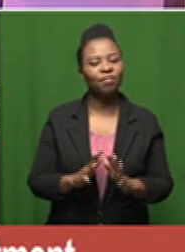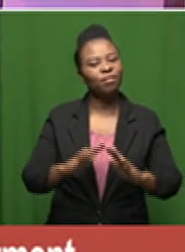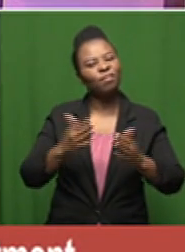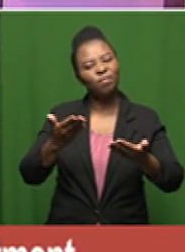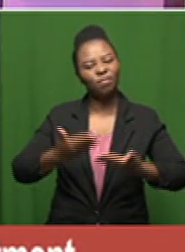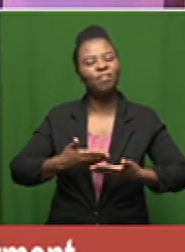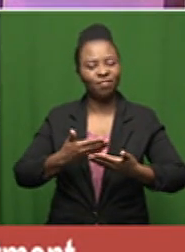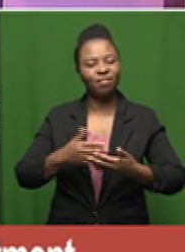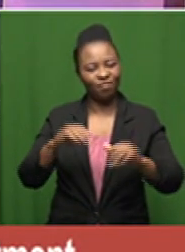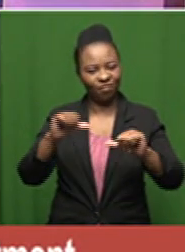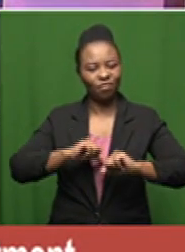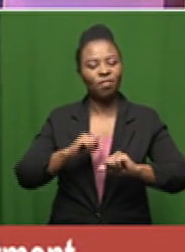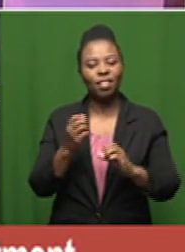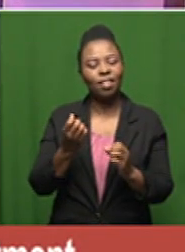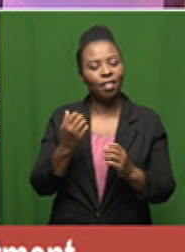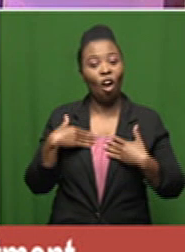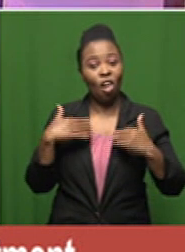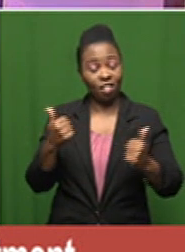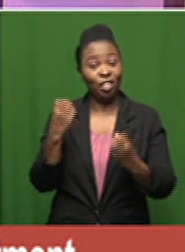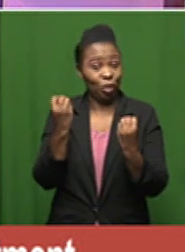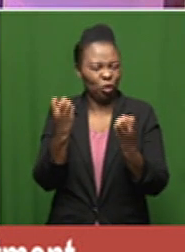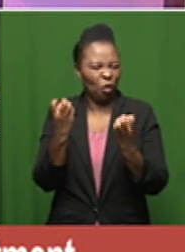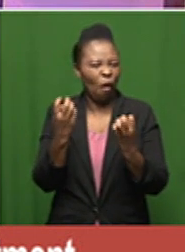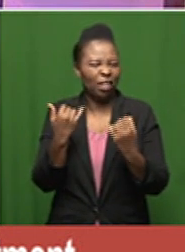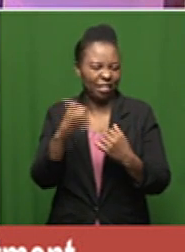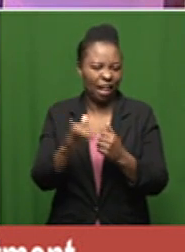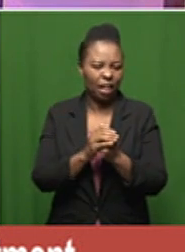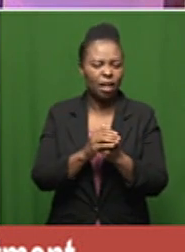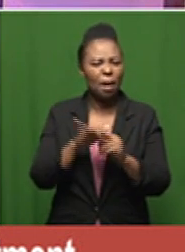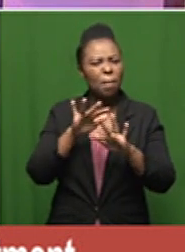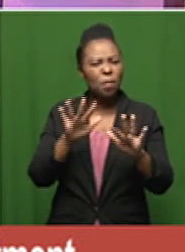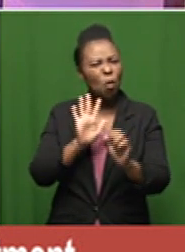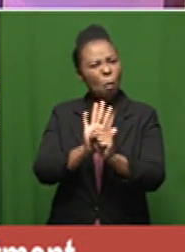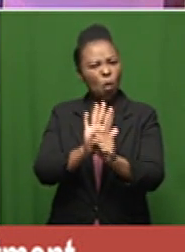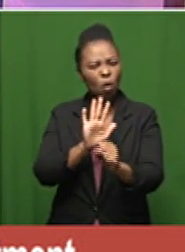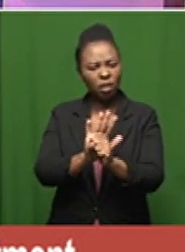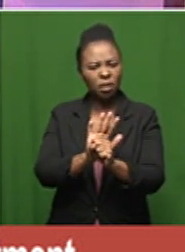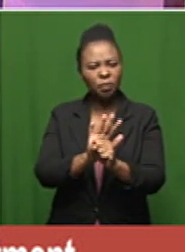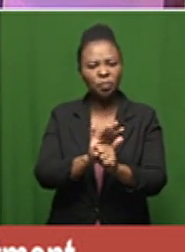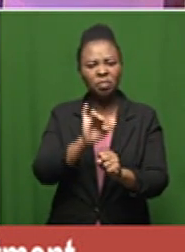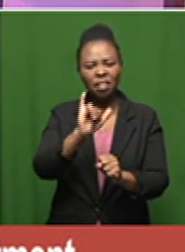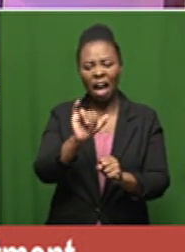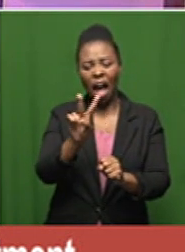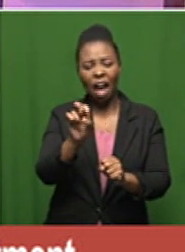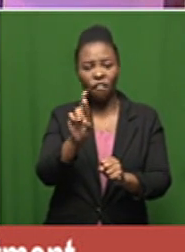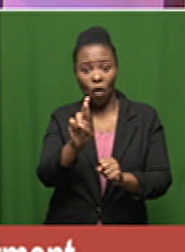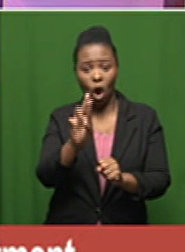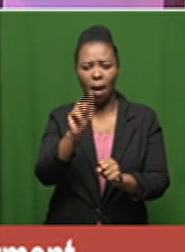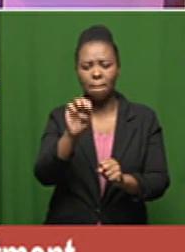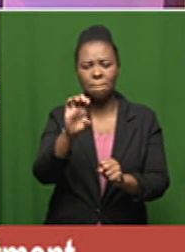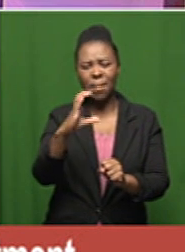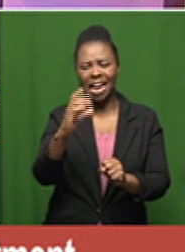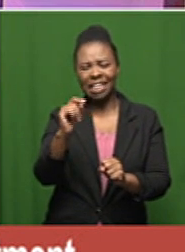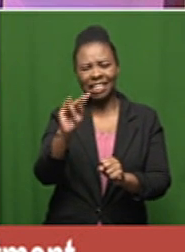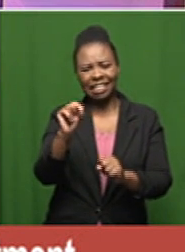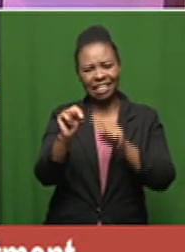back here still watching health talk now those pushing to have ivermectin a veterinary drug that has been described as